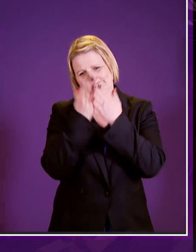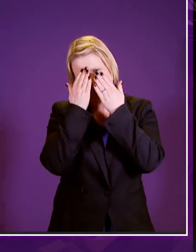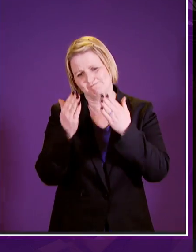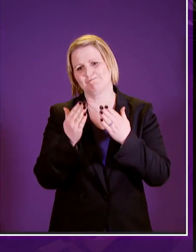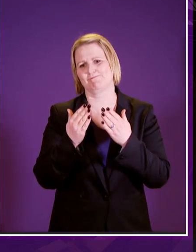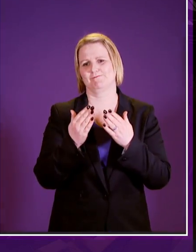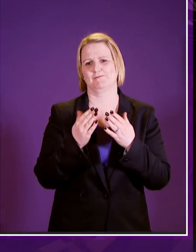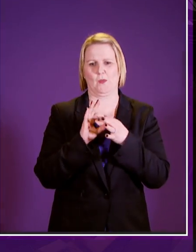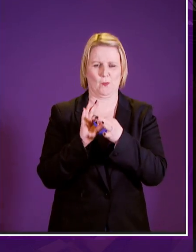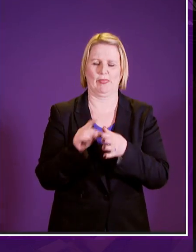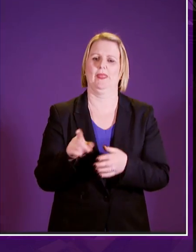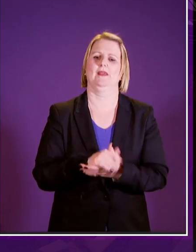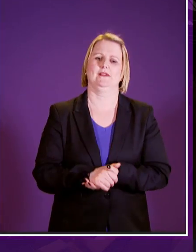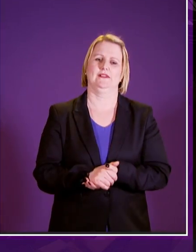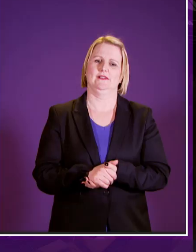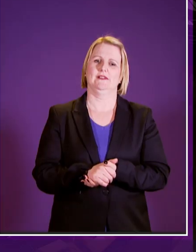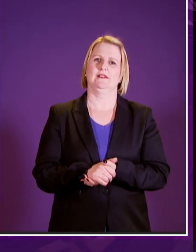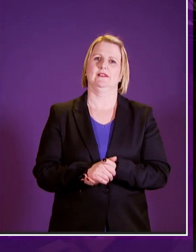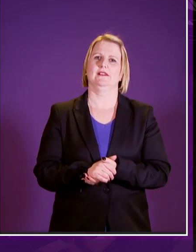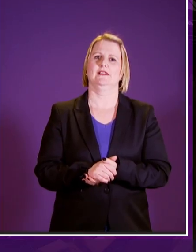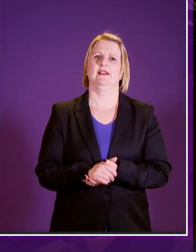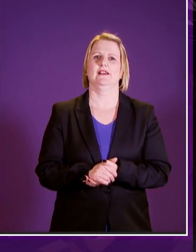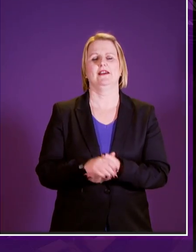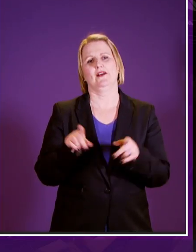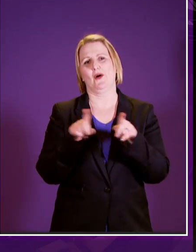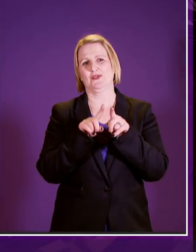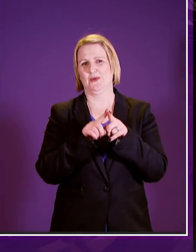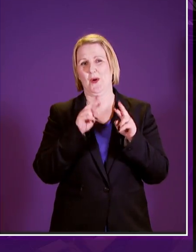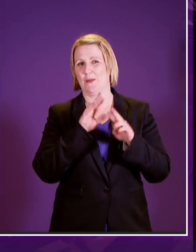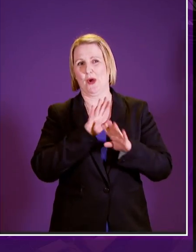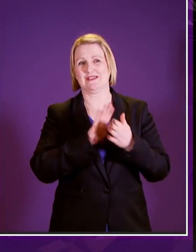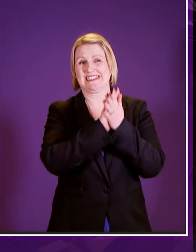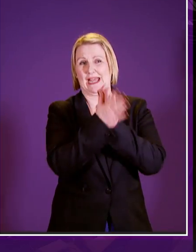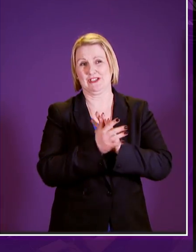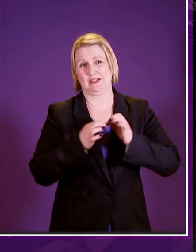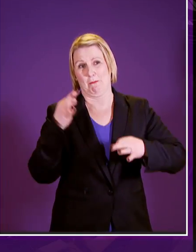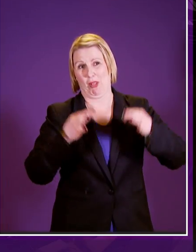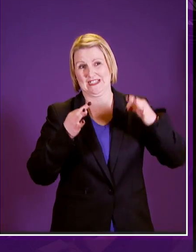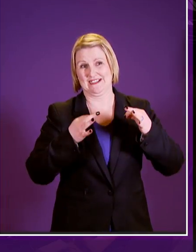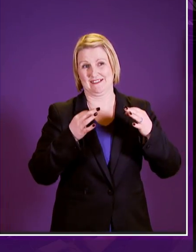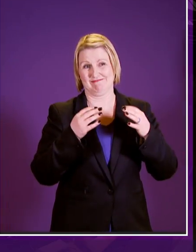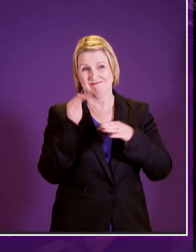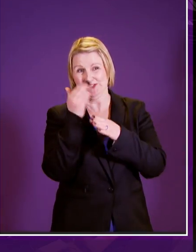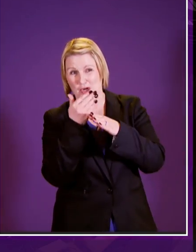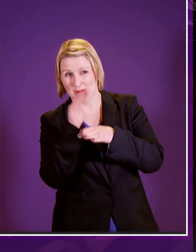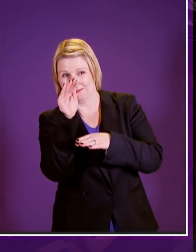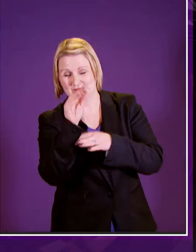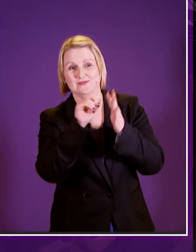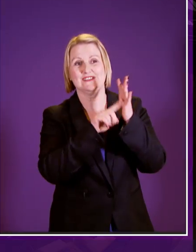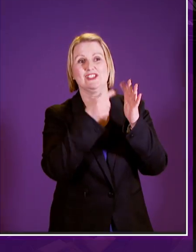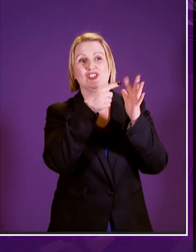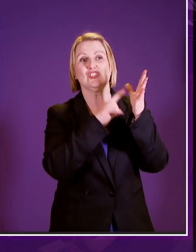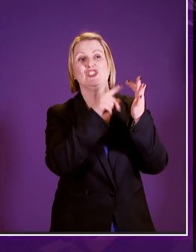in this field and i'd also as long as it isn't going to damage her political career too much i'd to thank the minister jean freeman and indeed her